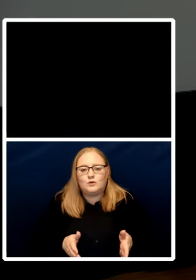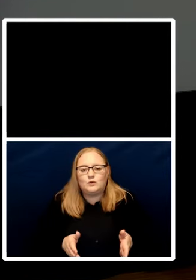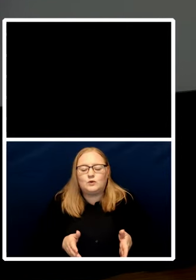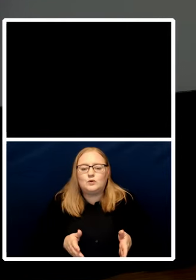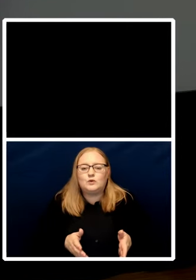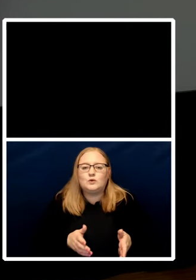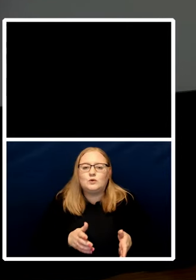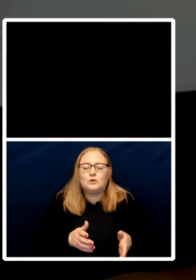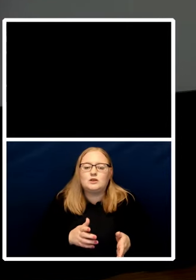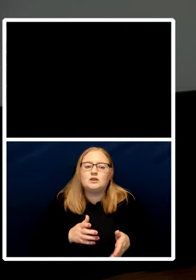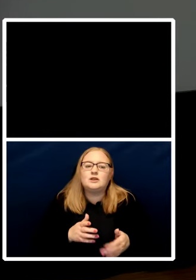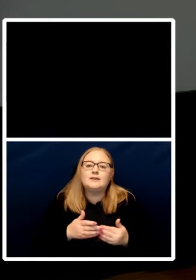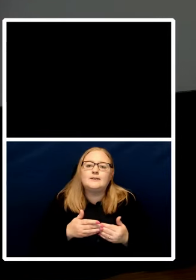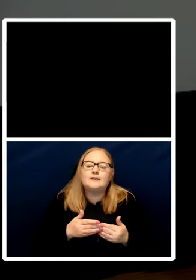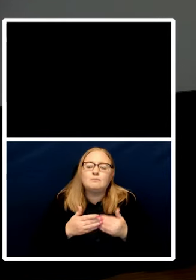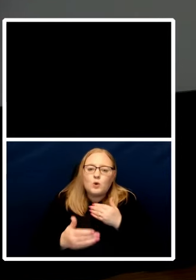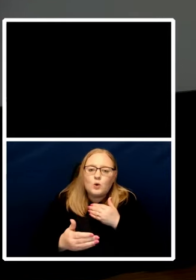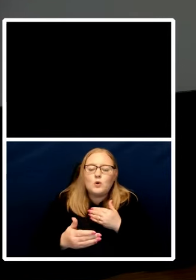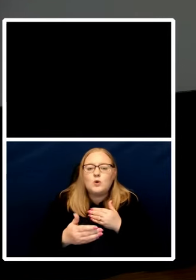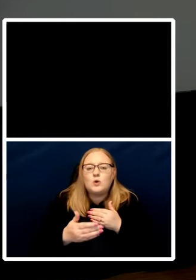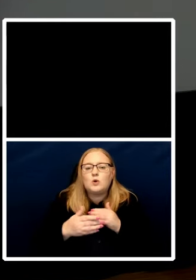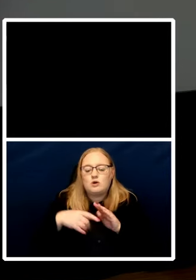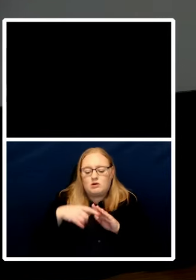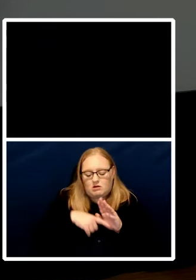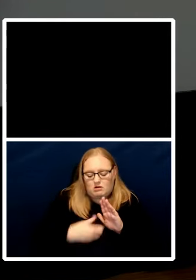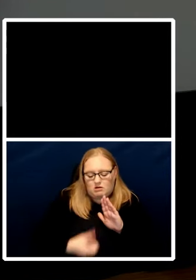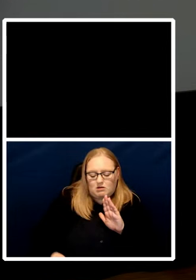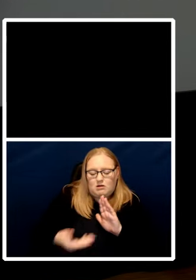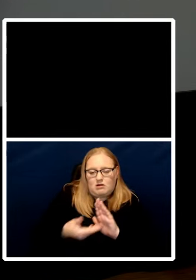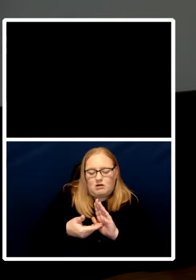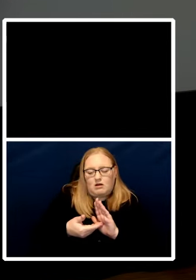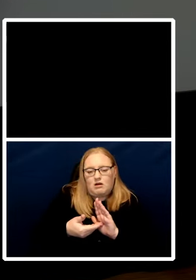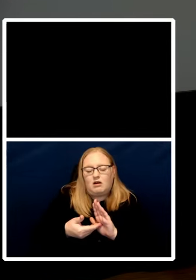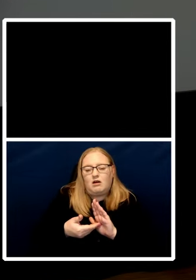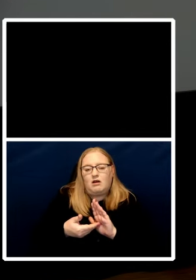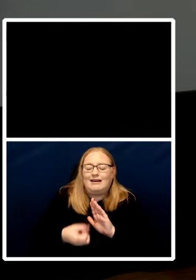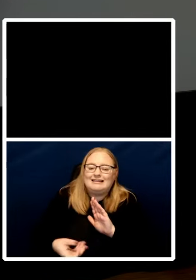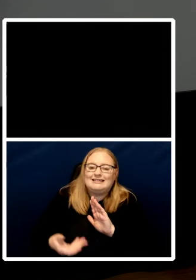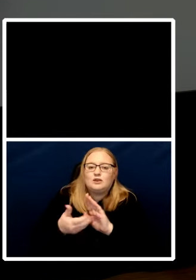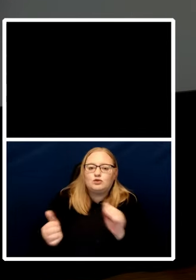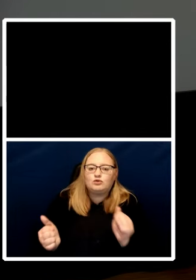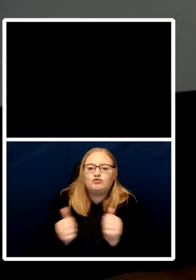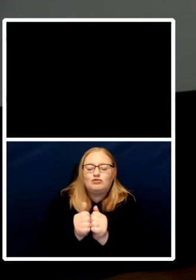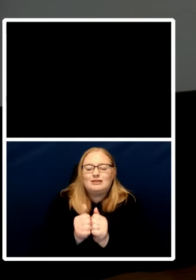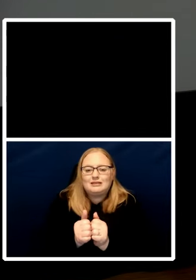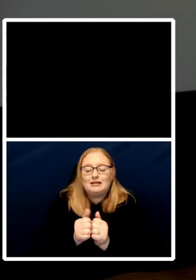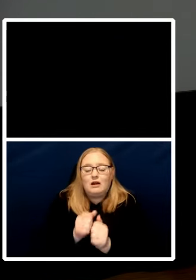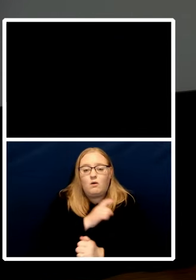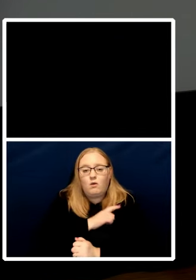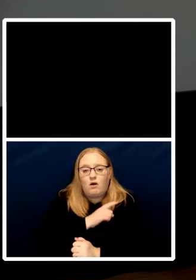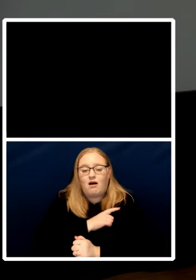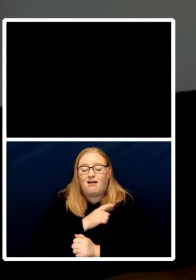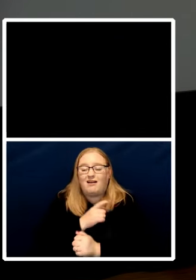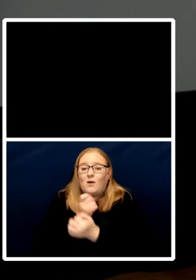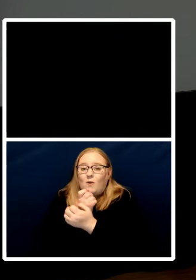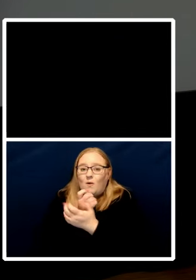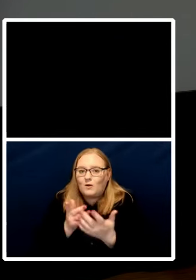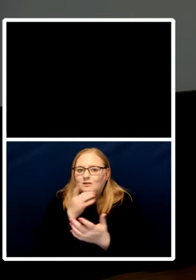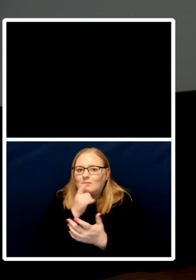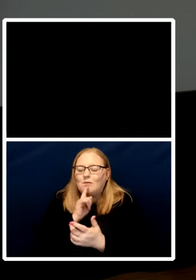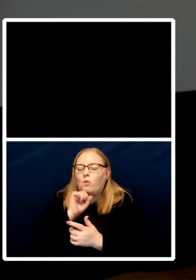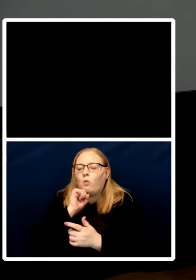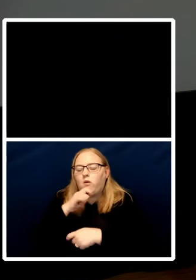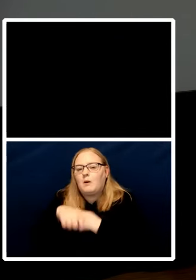or an additional treaty because a lot of people who are going to be enforced migration as a result of climate